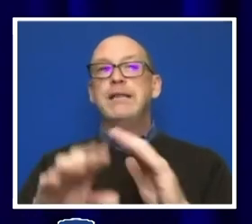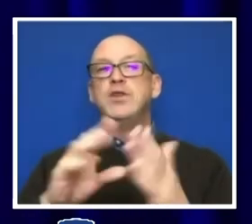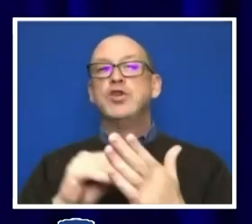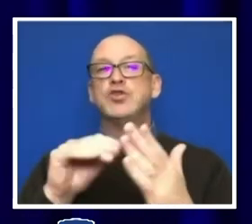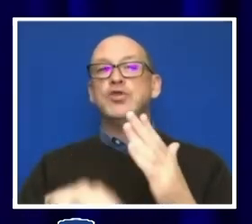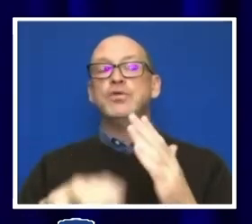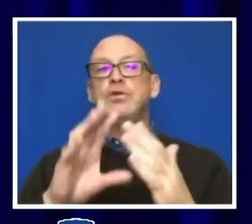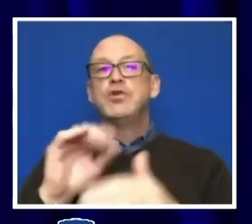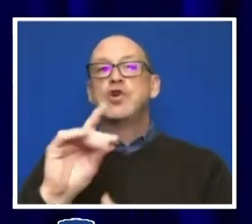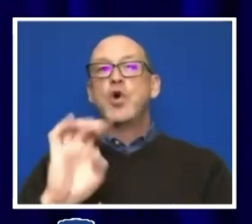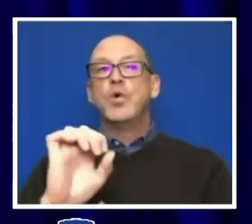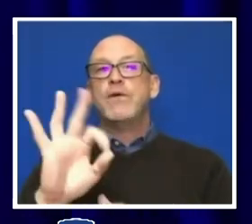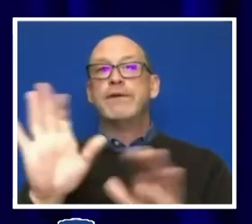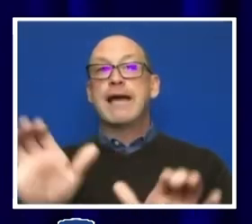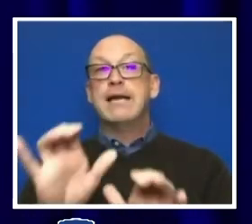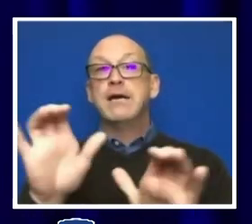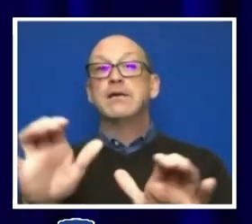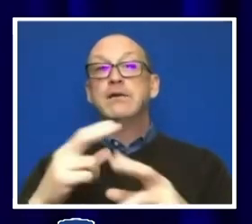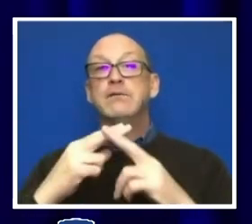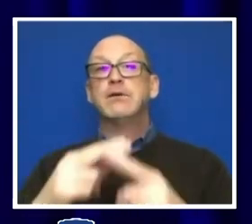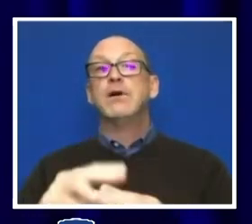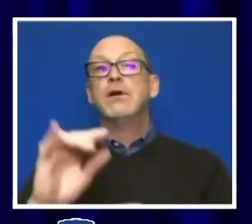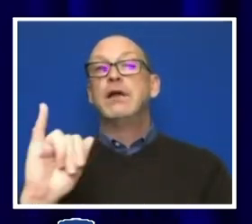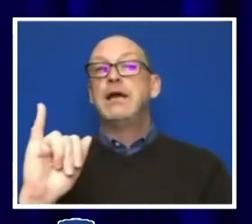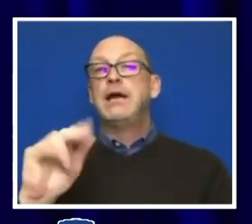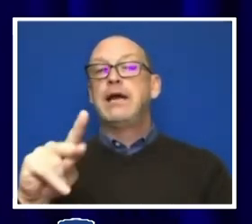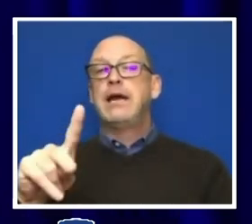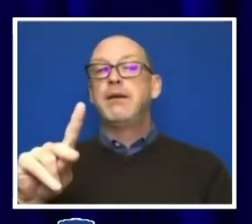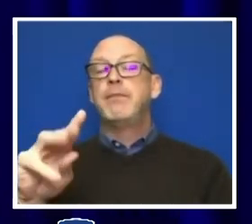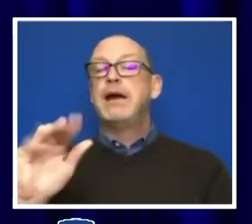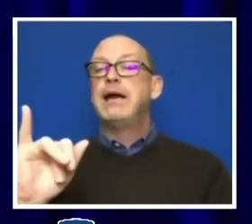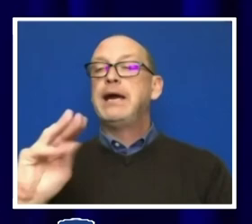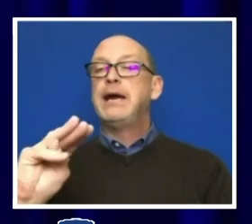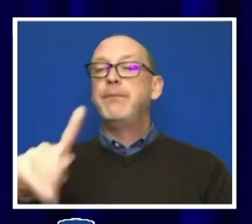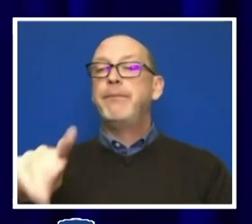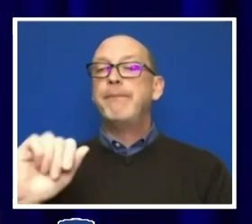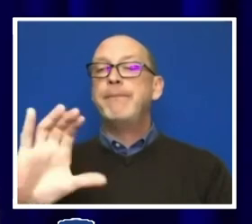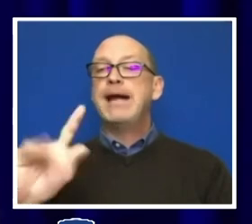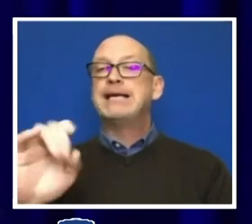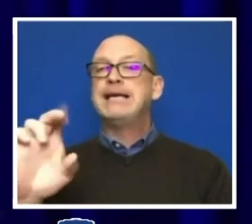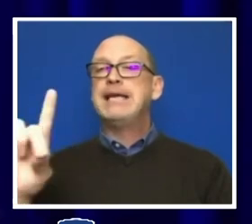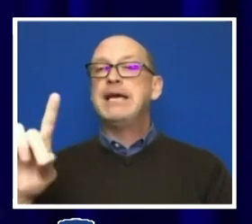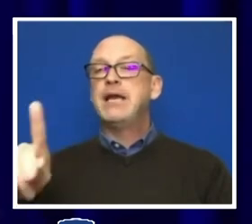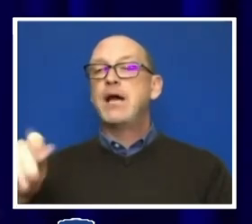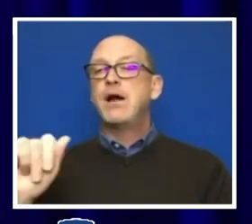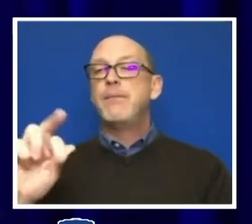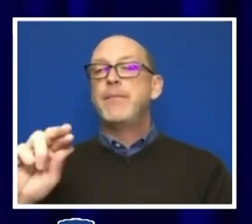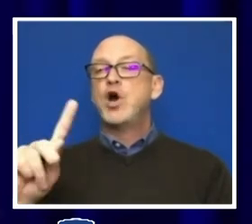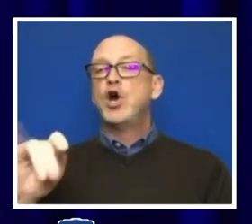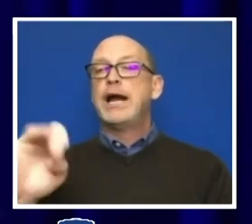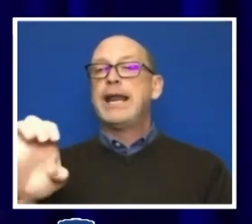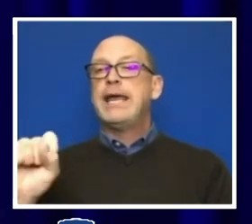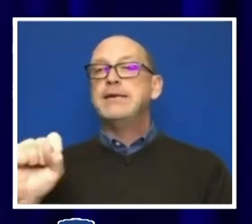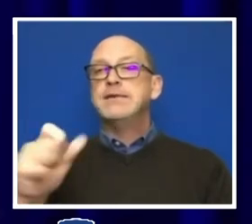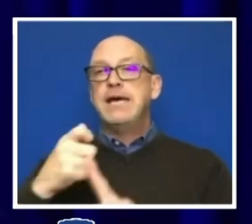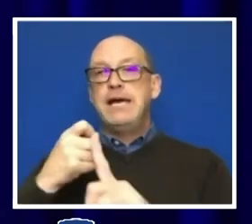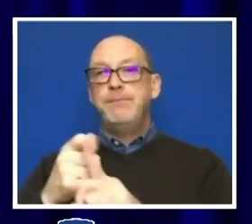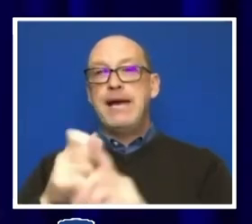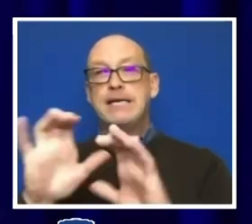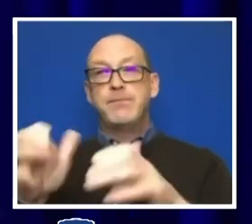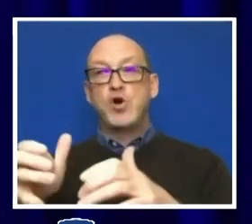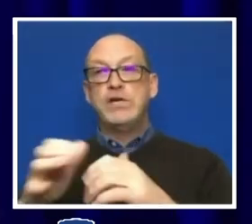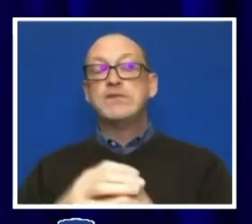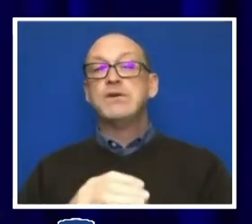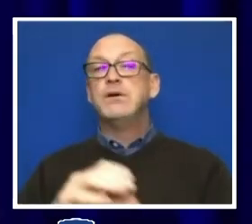which is called impacted parties. And so, Tamla, I wonder if you might be able